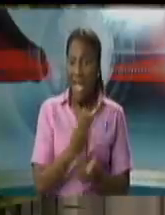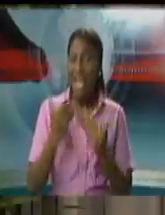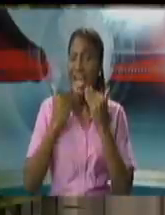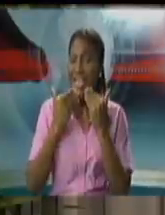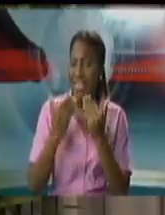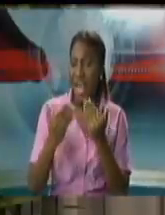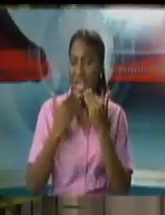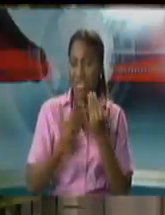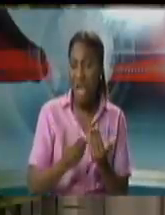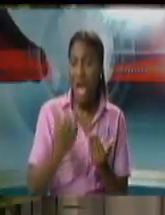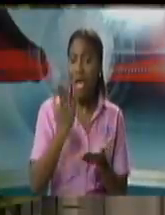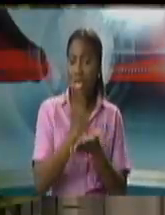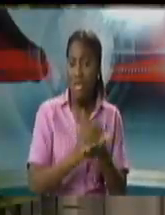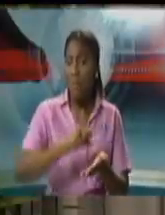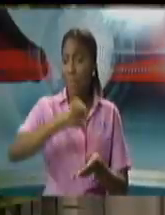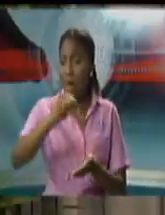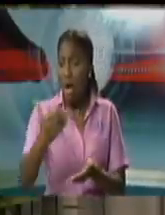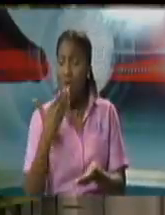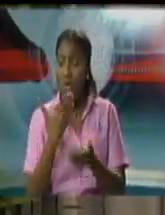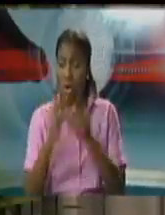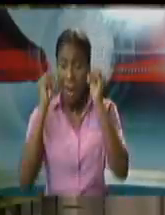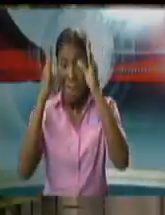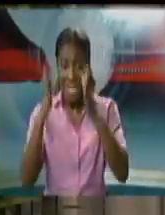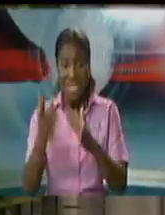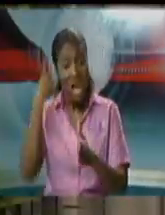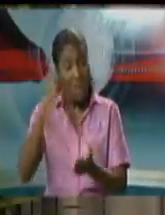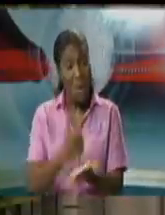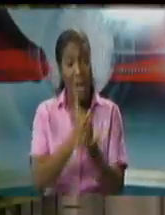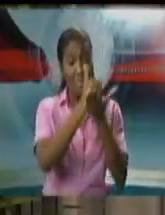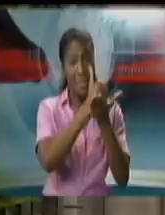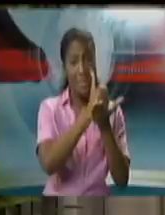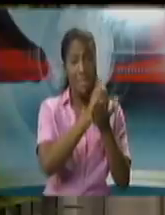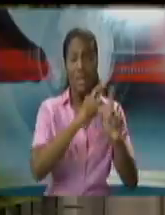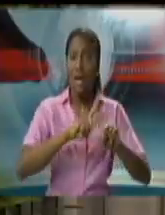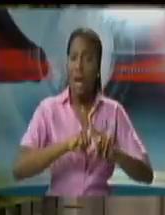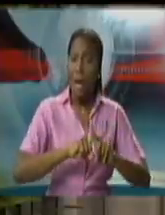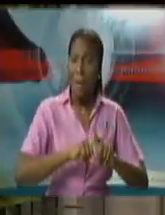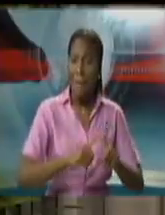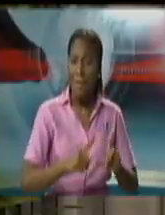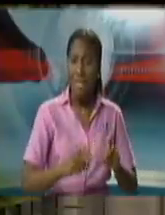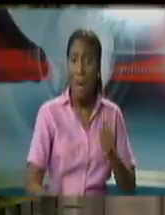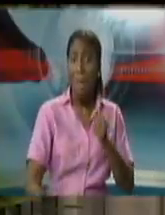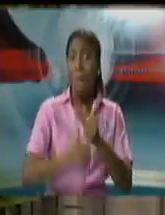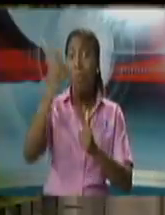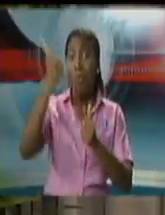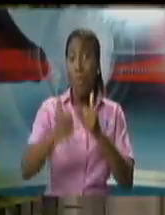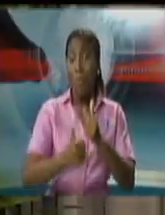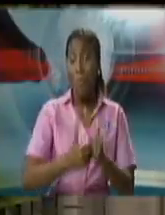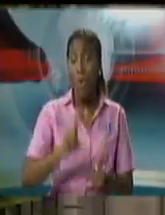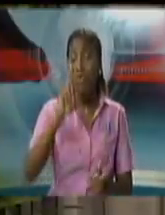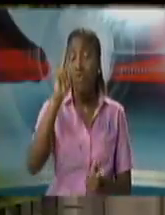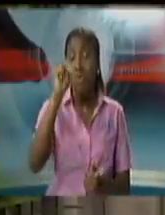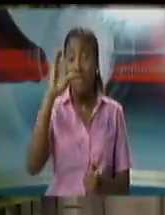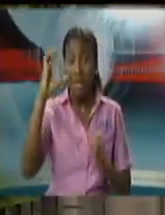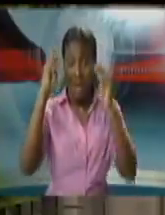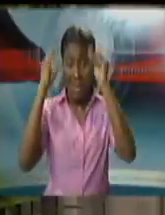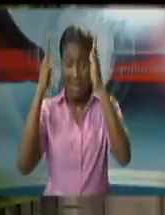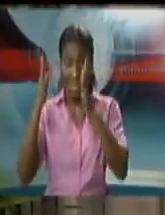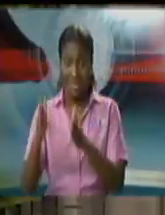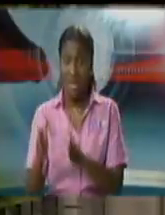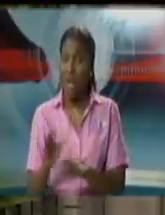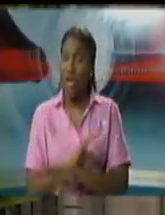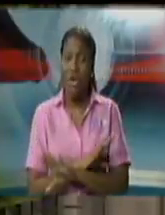for the progressive approach in those instances but the frontline politicians um on the opposition bench